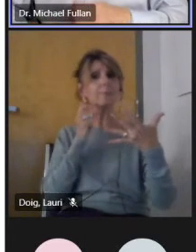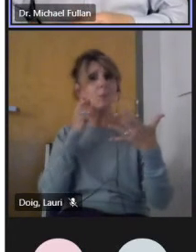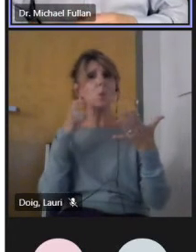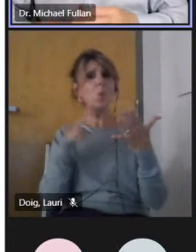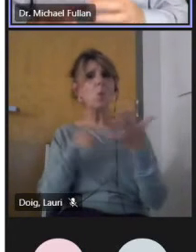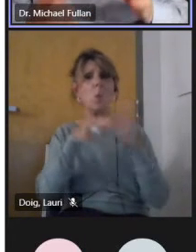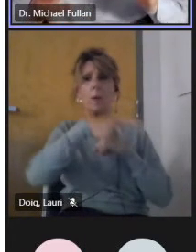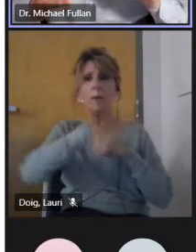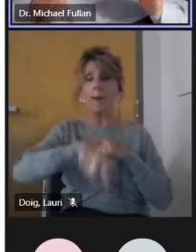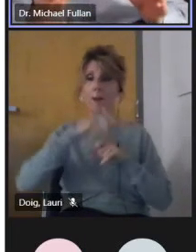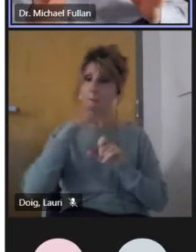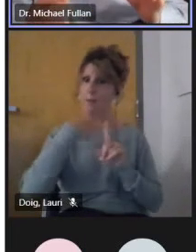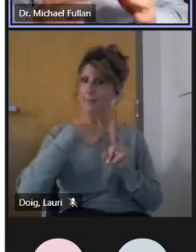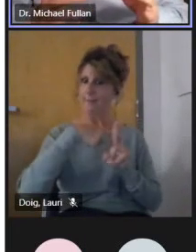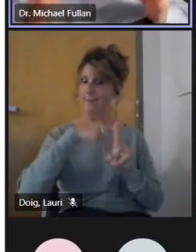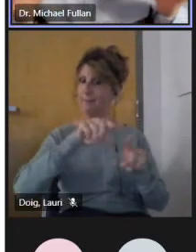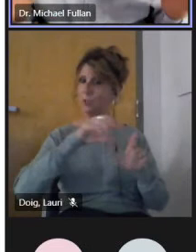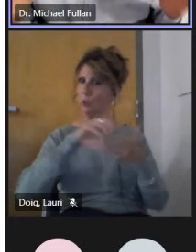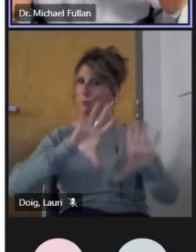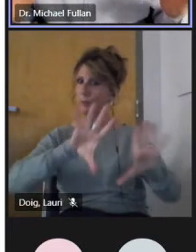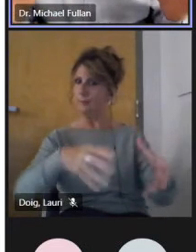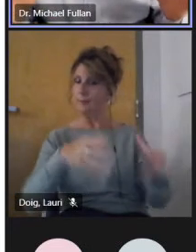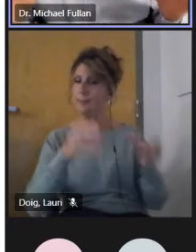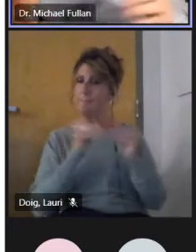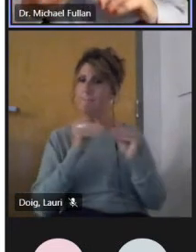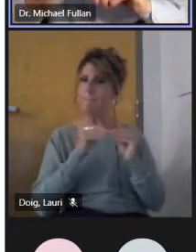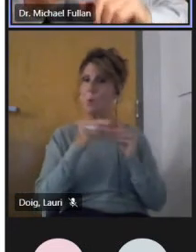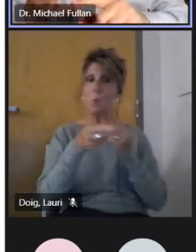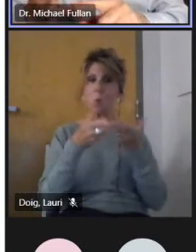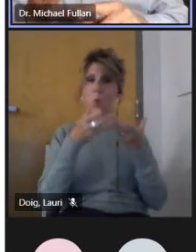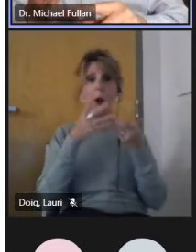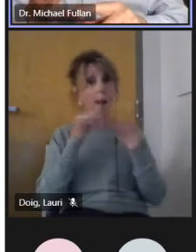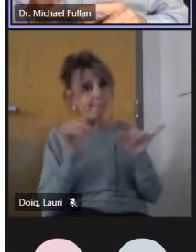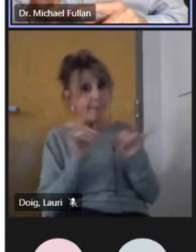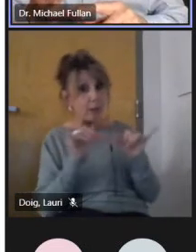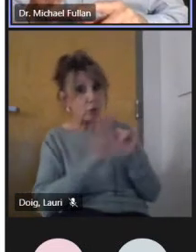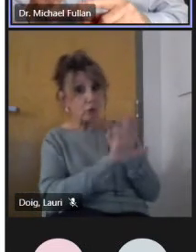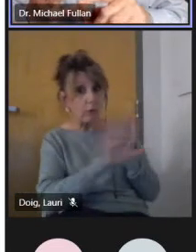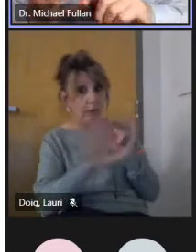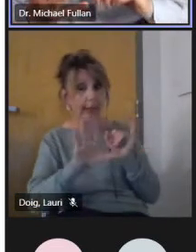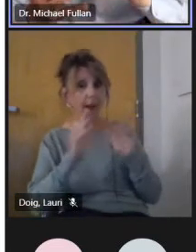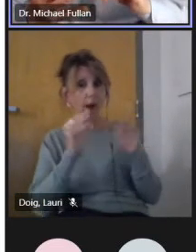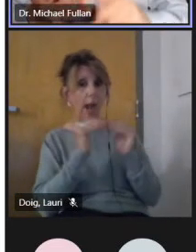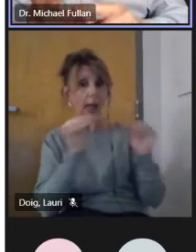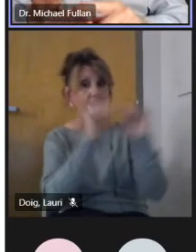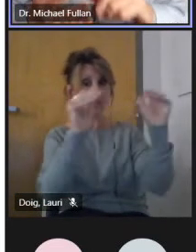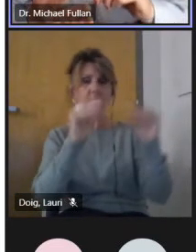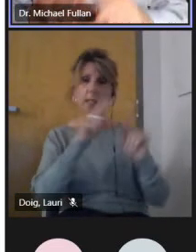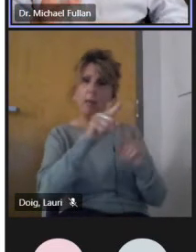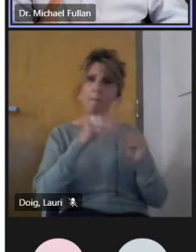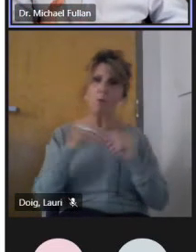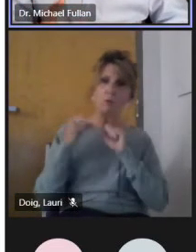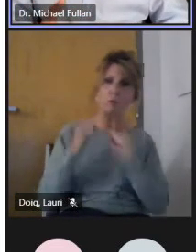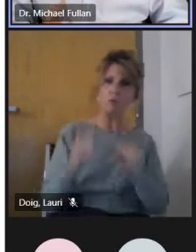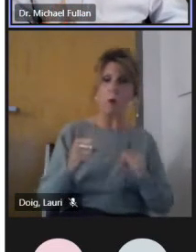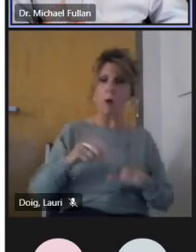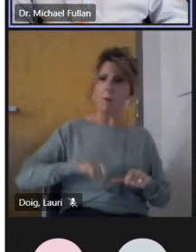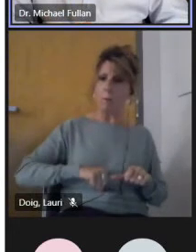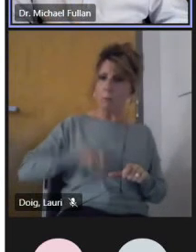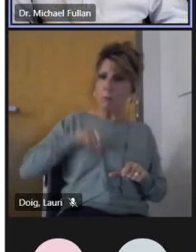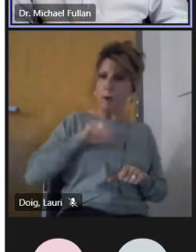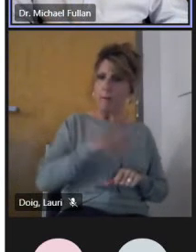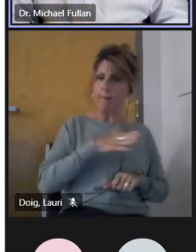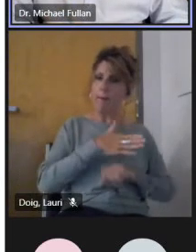the optimistic part. They have higher levels. So I'm talking about measurement now, our higher levels of citizenship, empathy and social purpose.